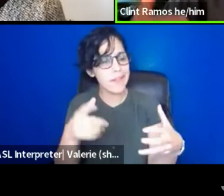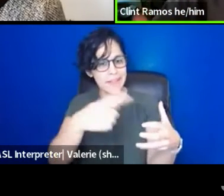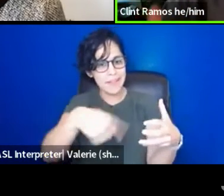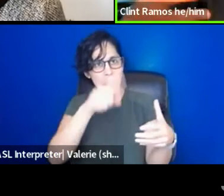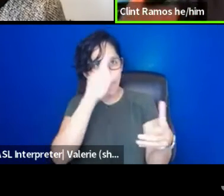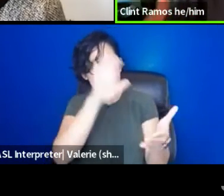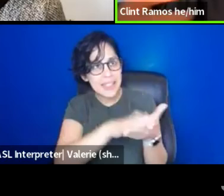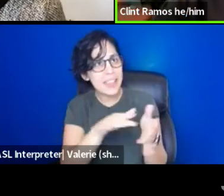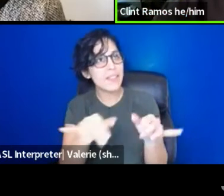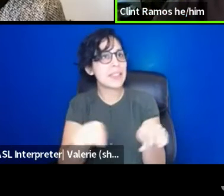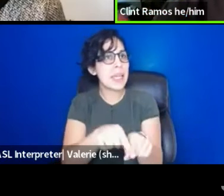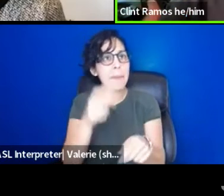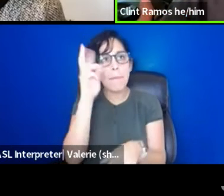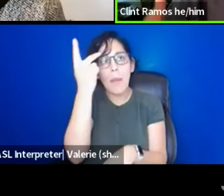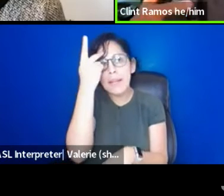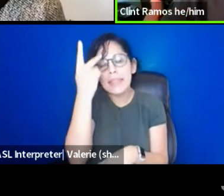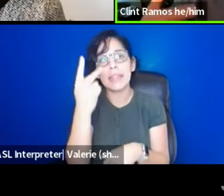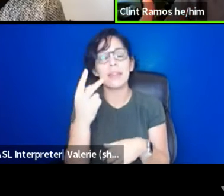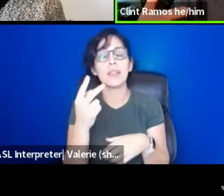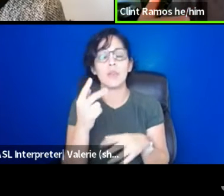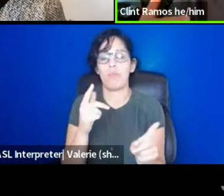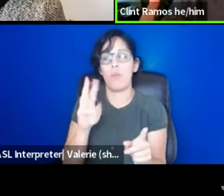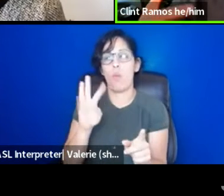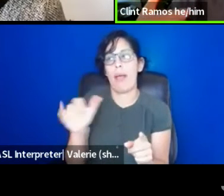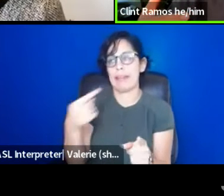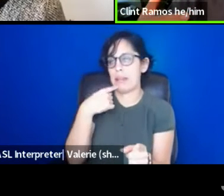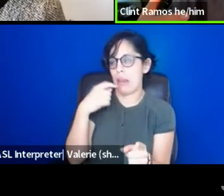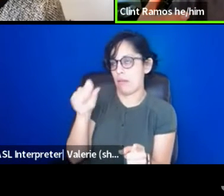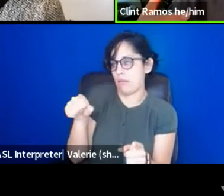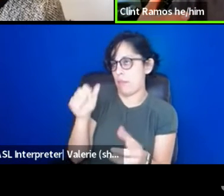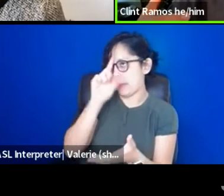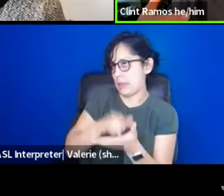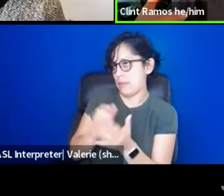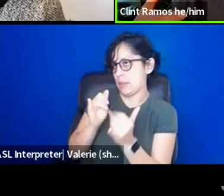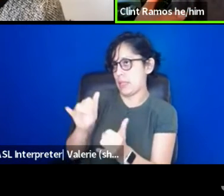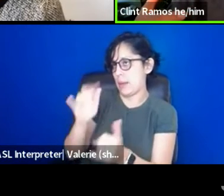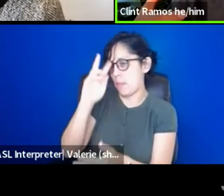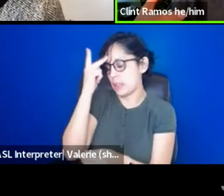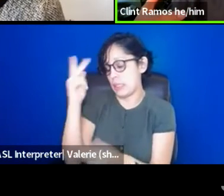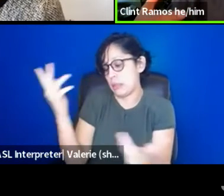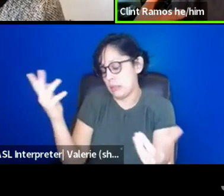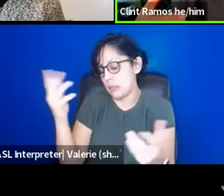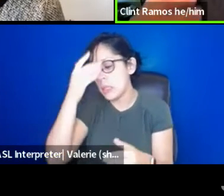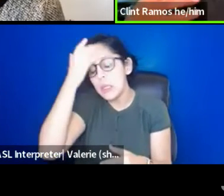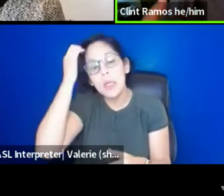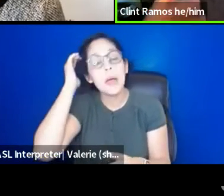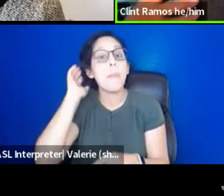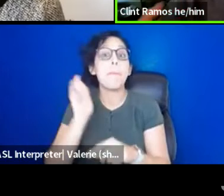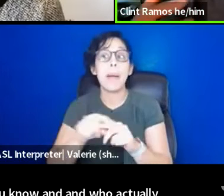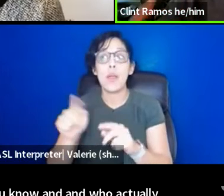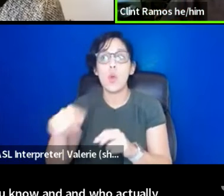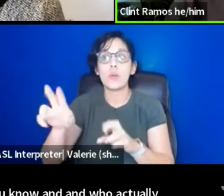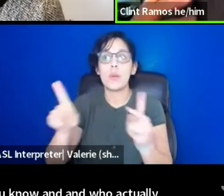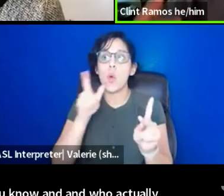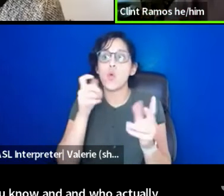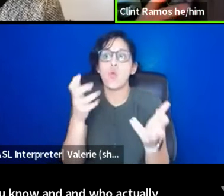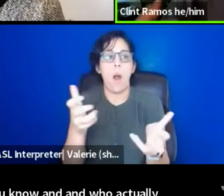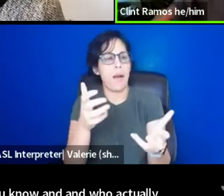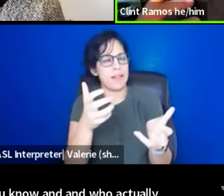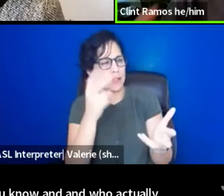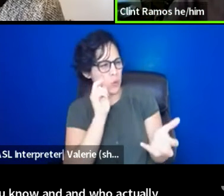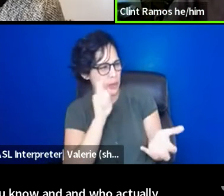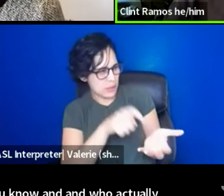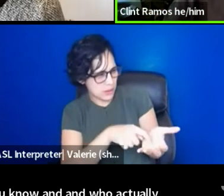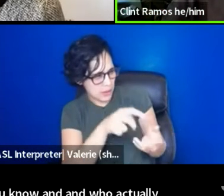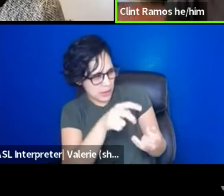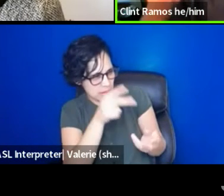as I do, or at least they do, they declare it, you know, and, and who actually are, who want to solve problems the way I